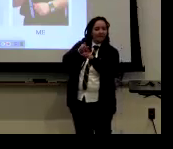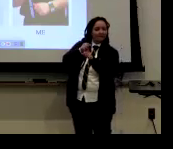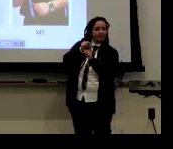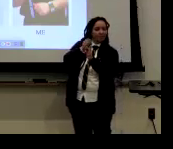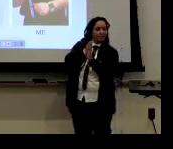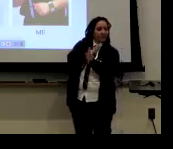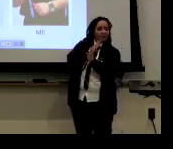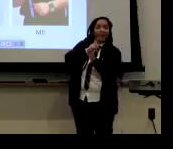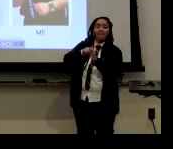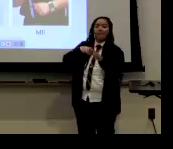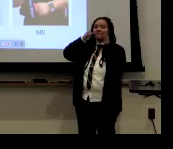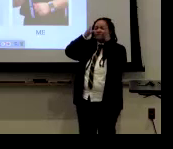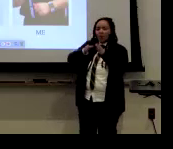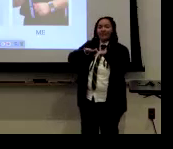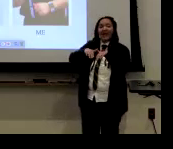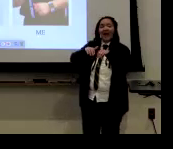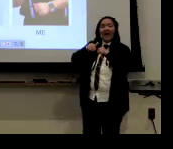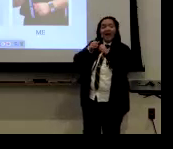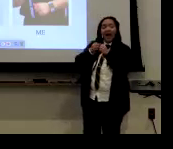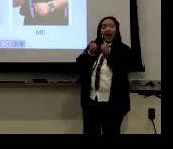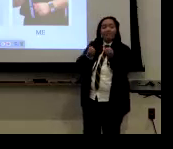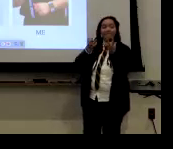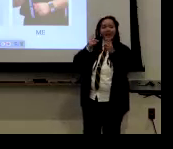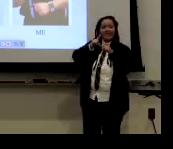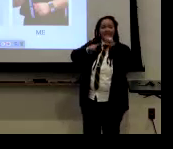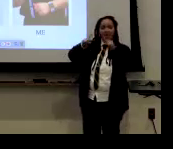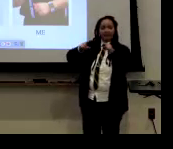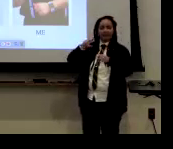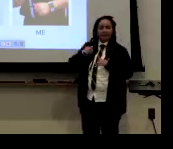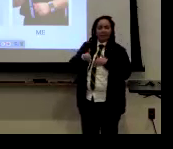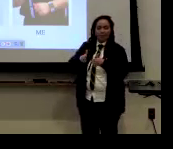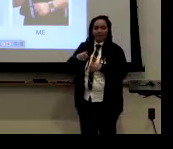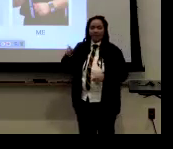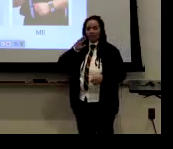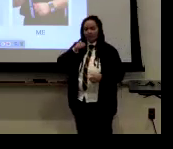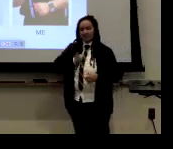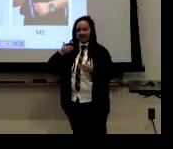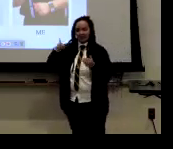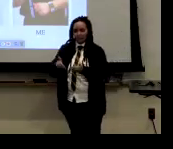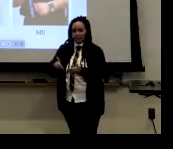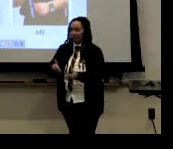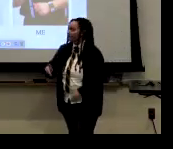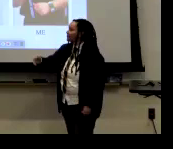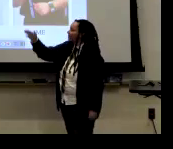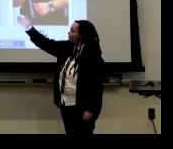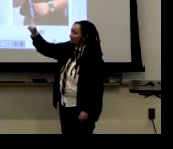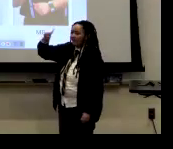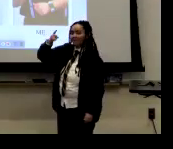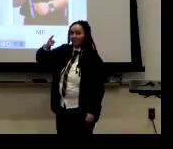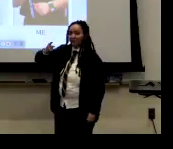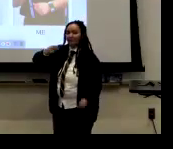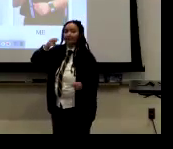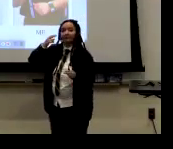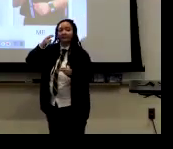phonological influences of that from before. But how many variations? There were many